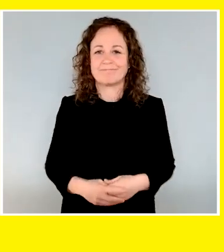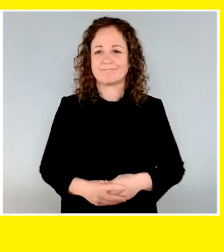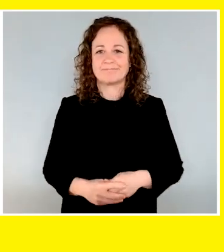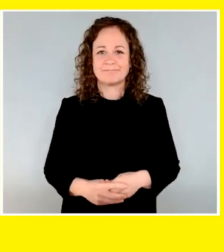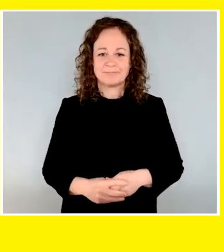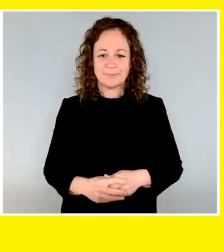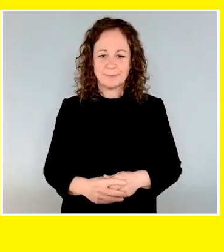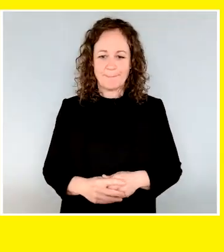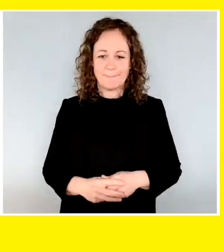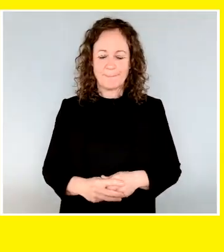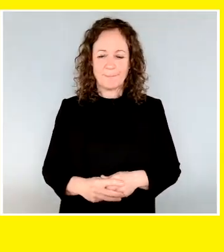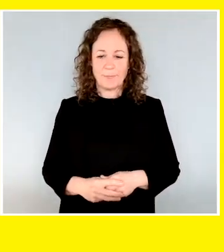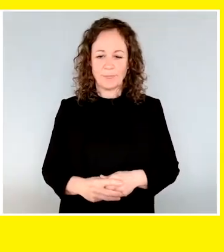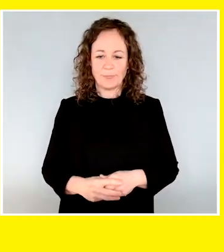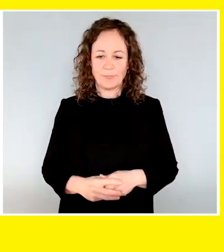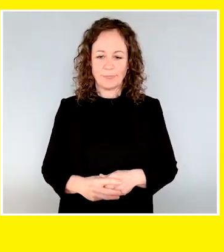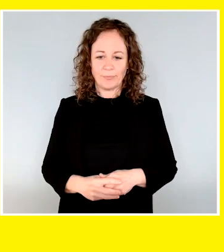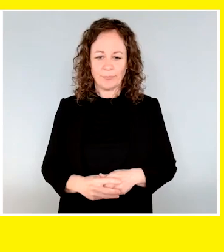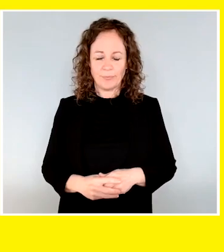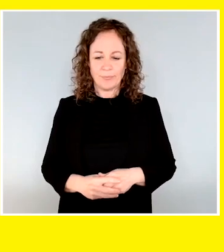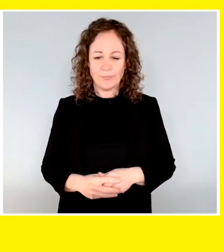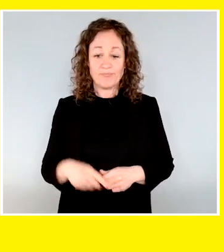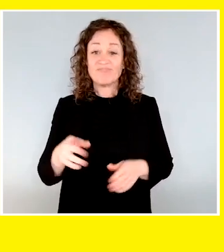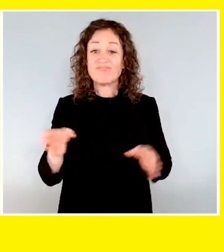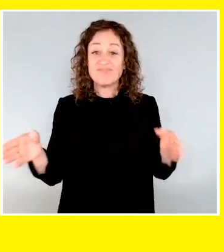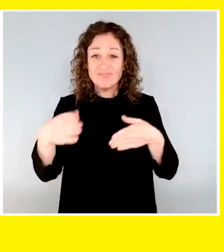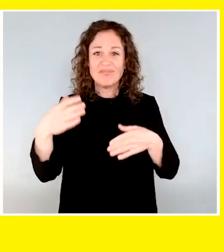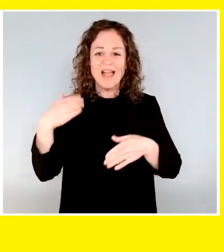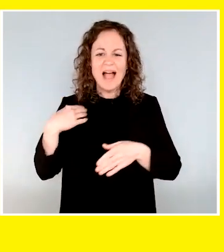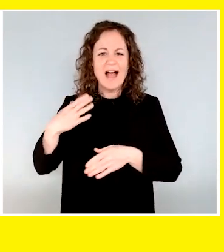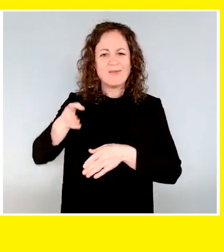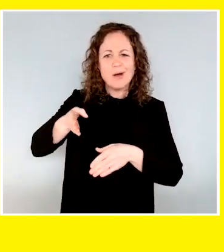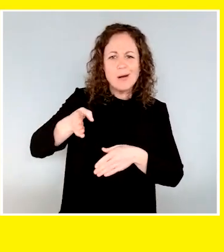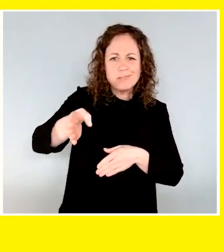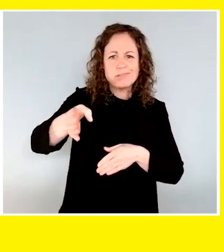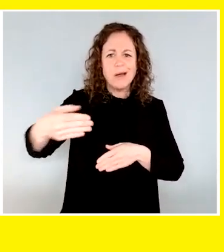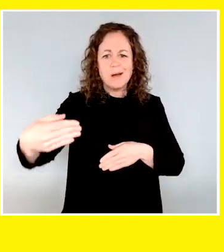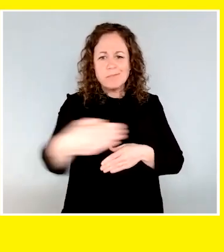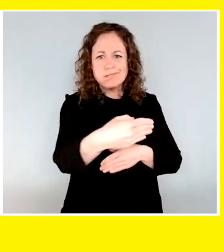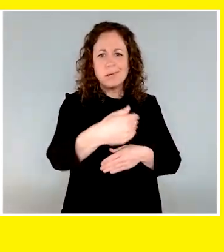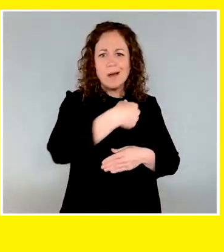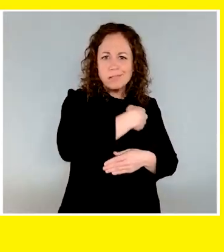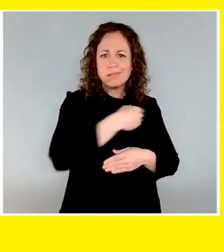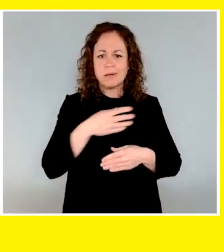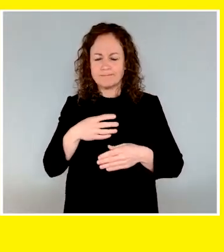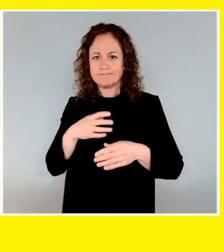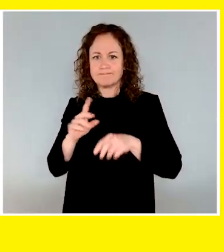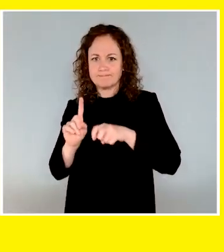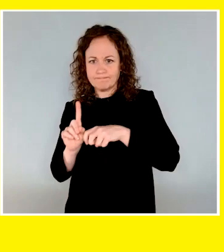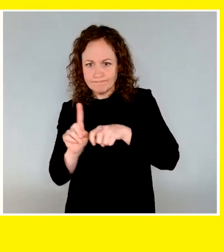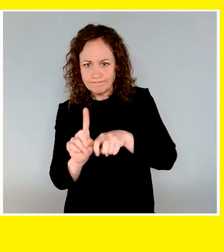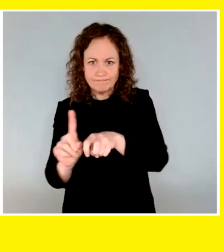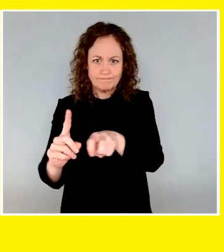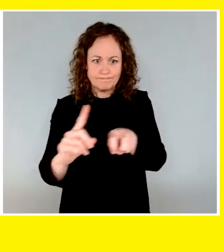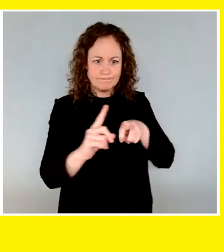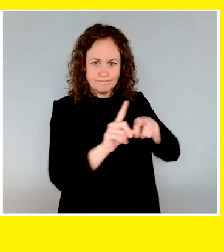There are artificial obstacles set up strategically to be able to introduce and develop the dog's understanding of needing to leave space for the handler while